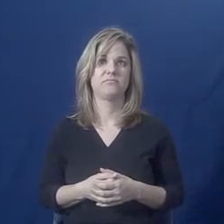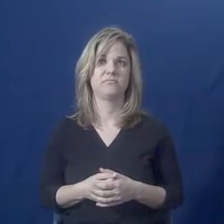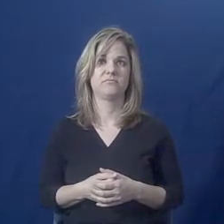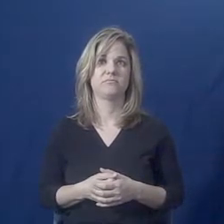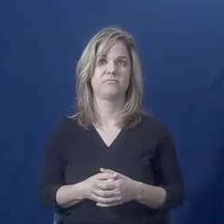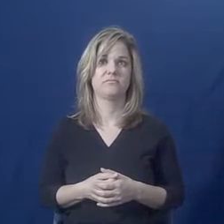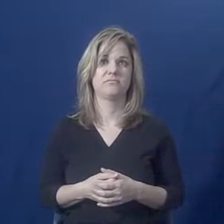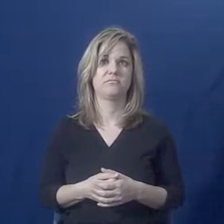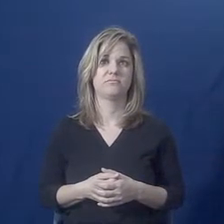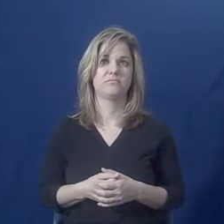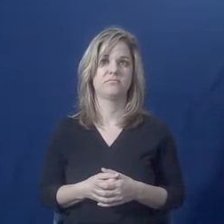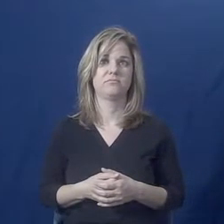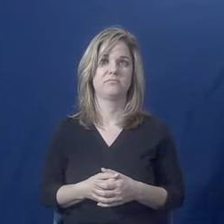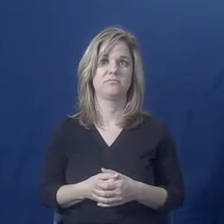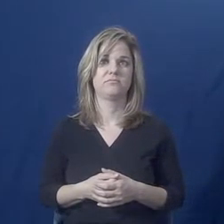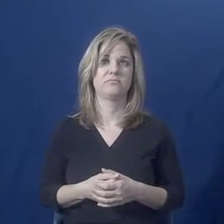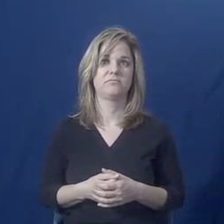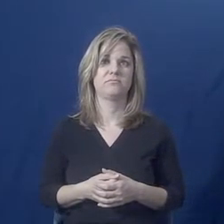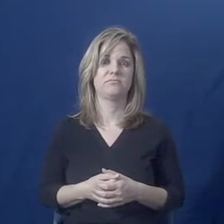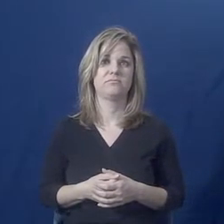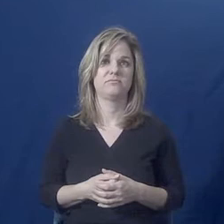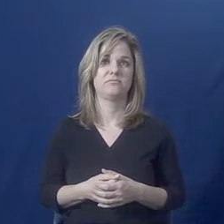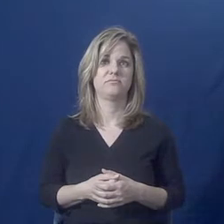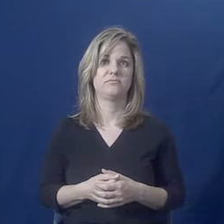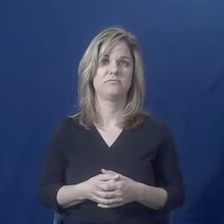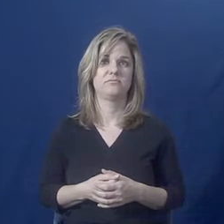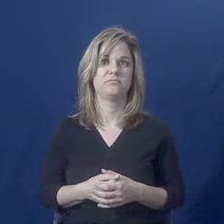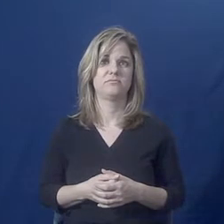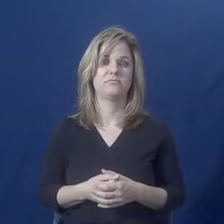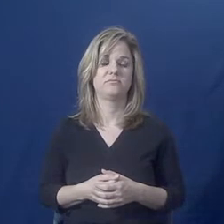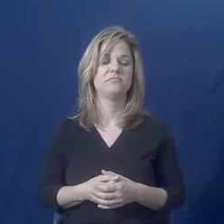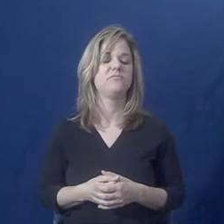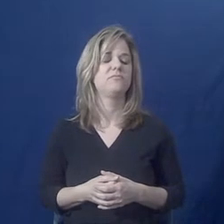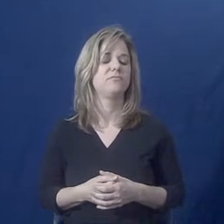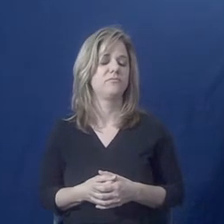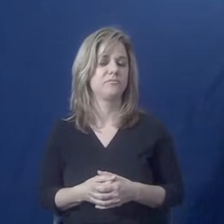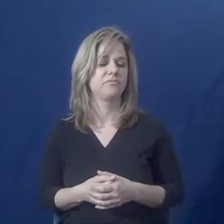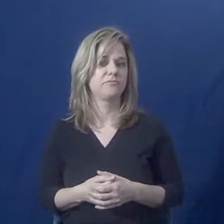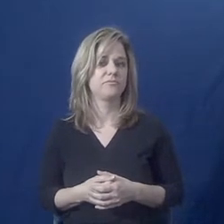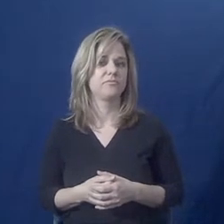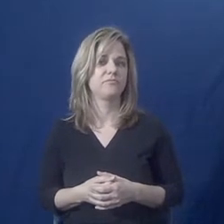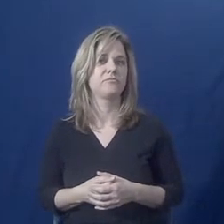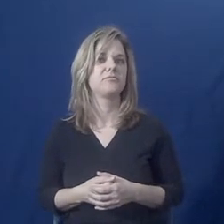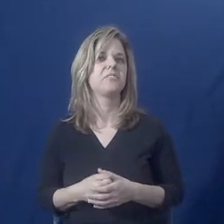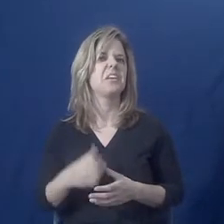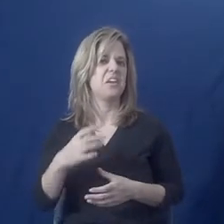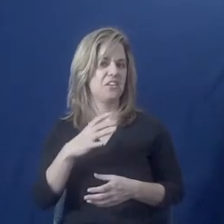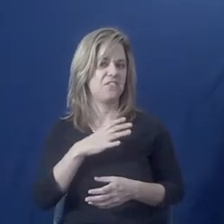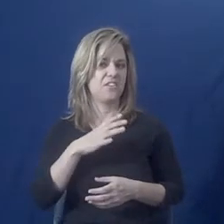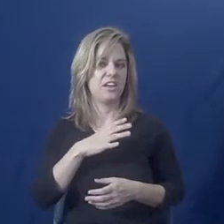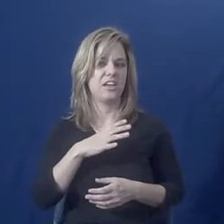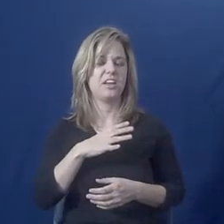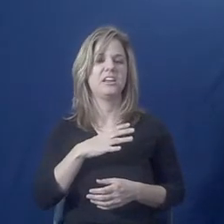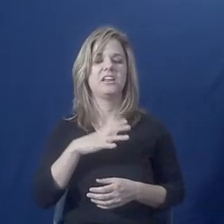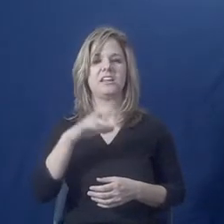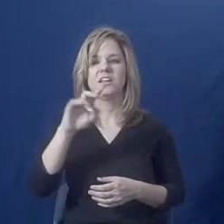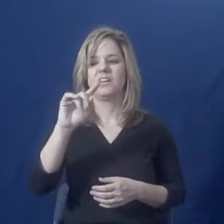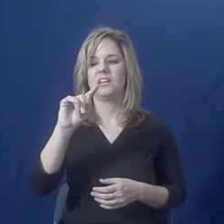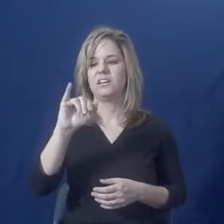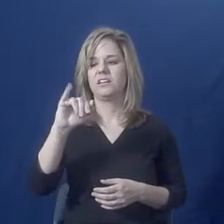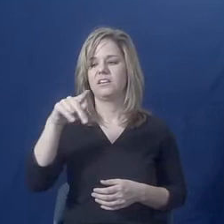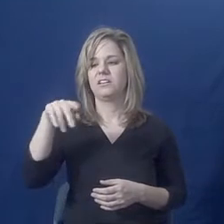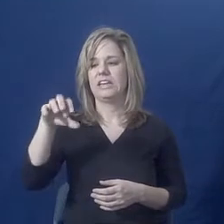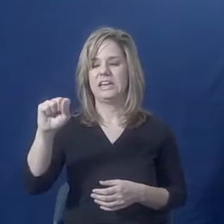Well, I'll just pick up with the tips for advocates. That's where I was going to do most of the points.